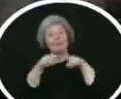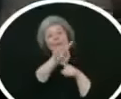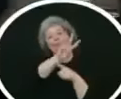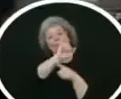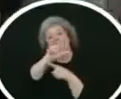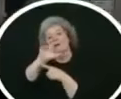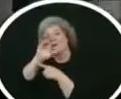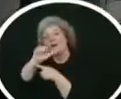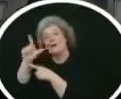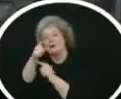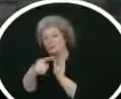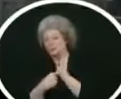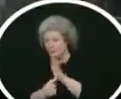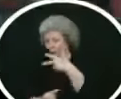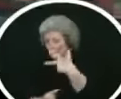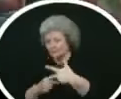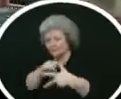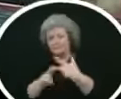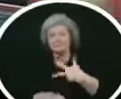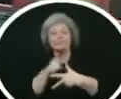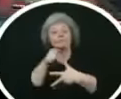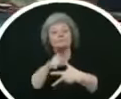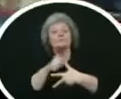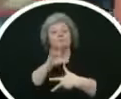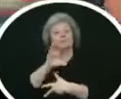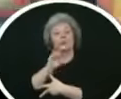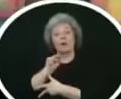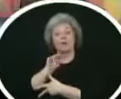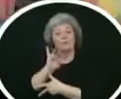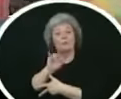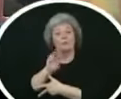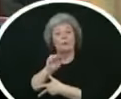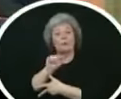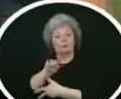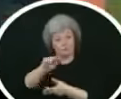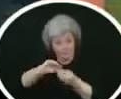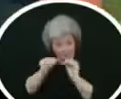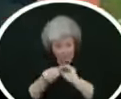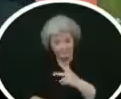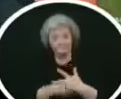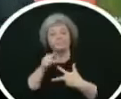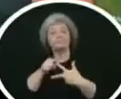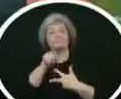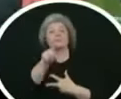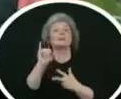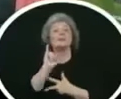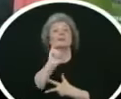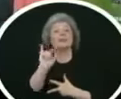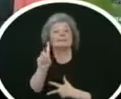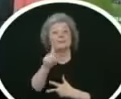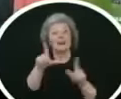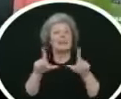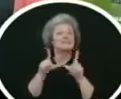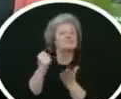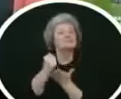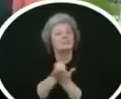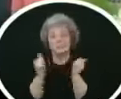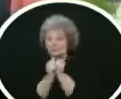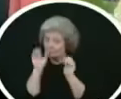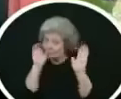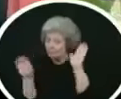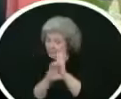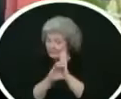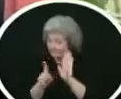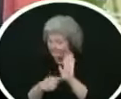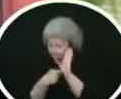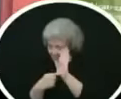a reservation center if you can't print your tickets just bring along your confirmation number a photo id and the credit